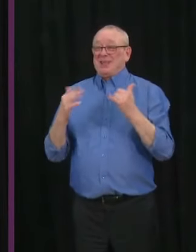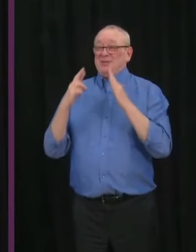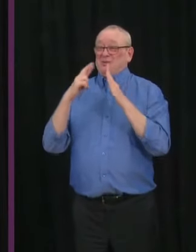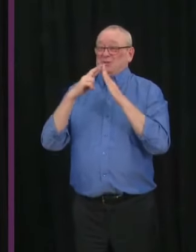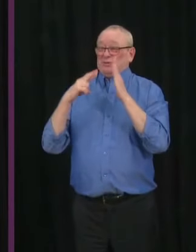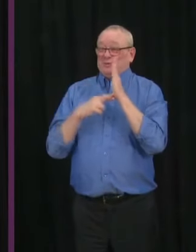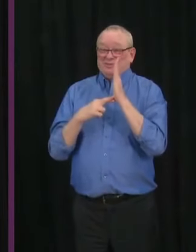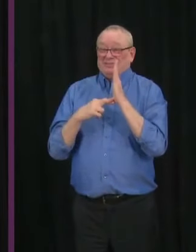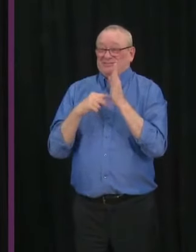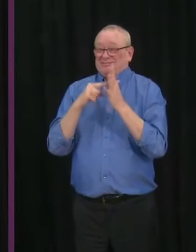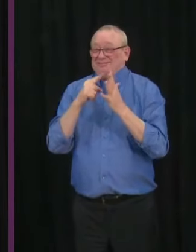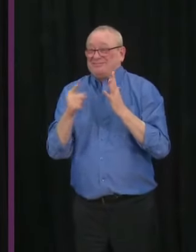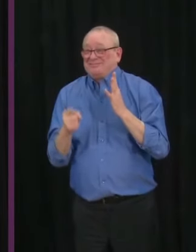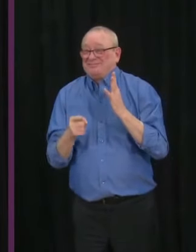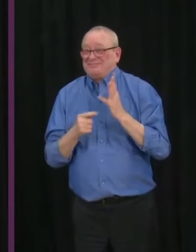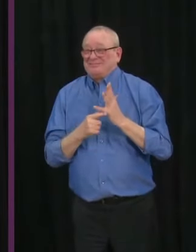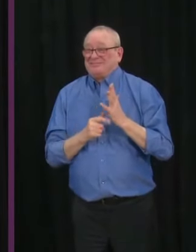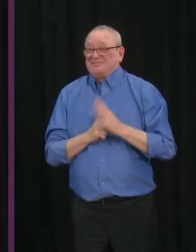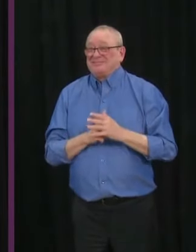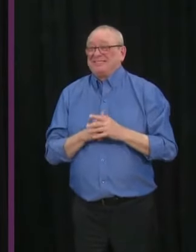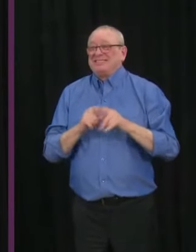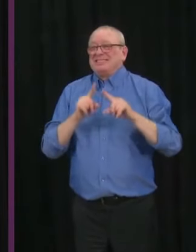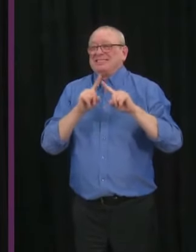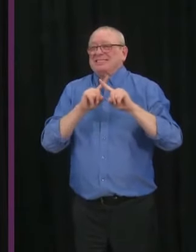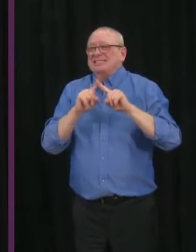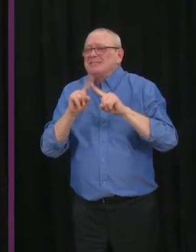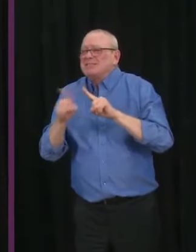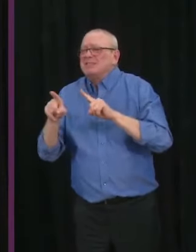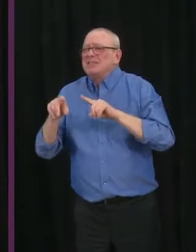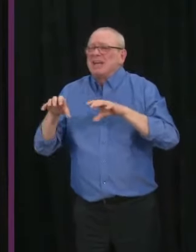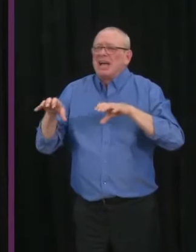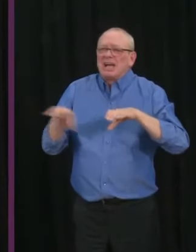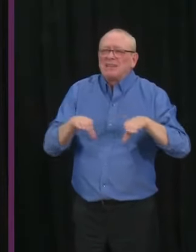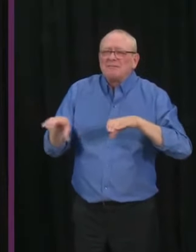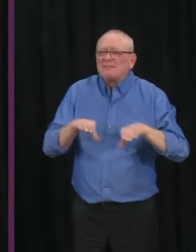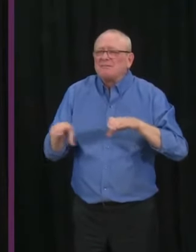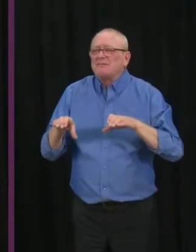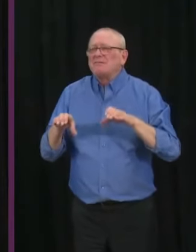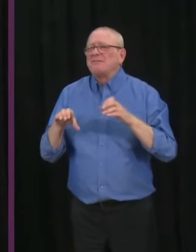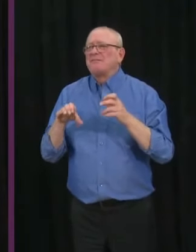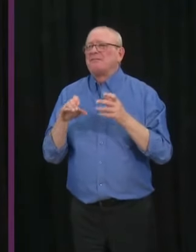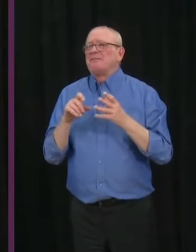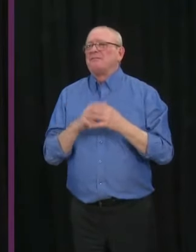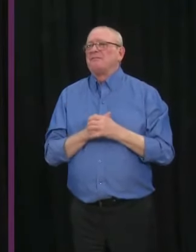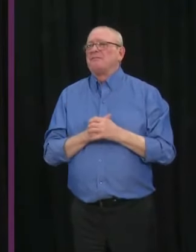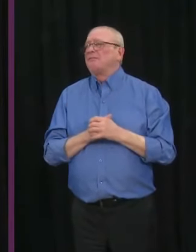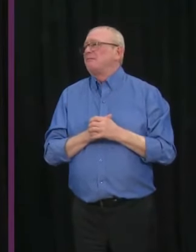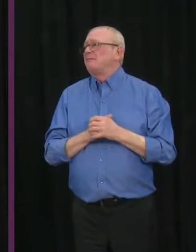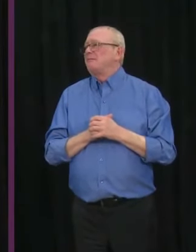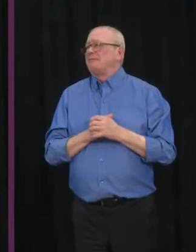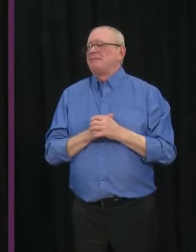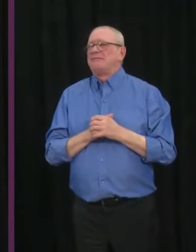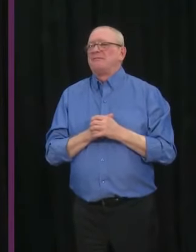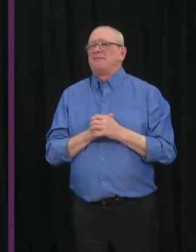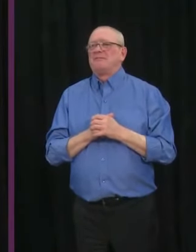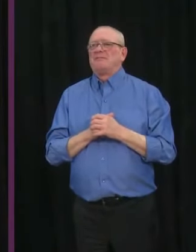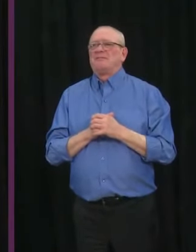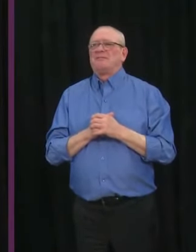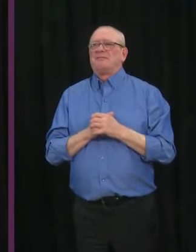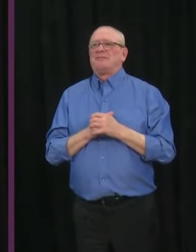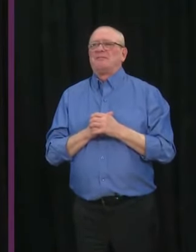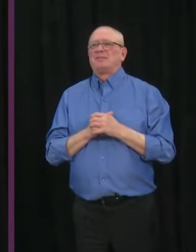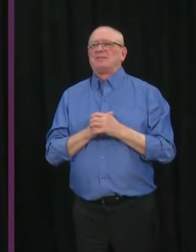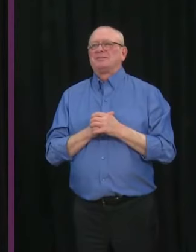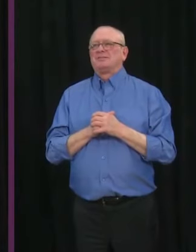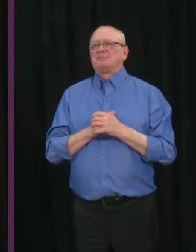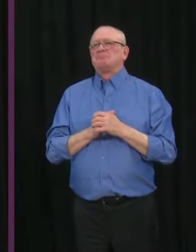activities associated with them. And, again, the things that we have seen are linked to higher numbers